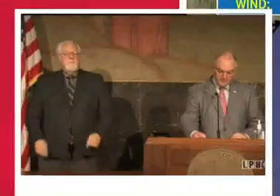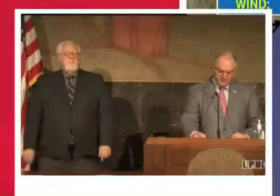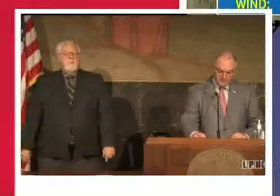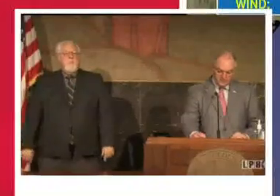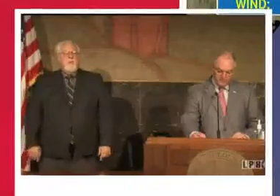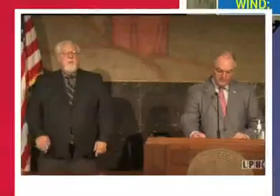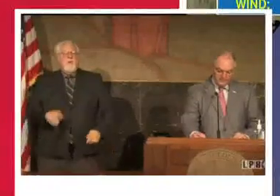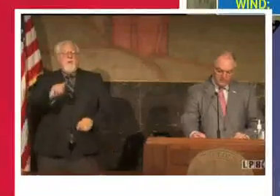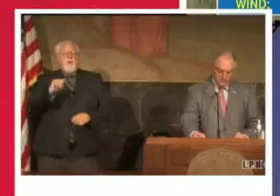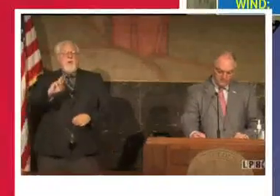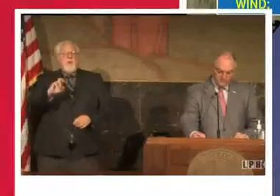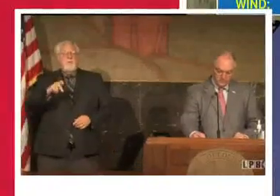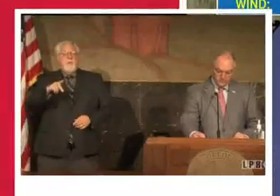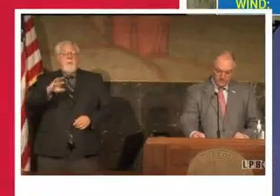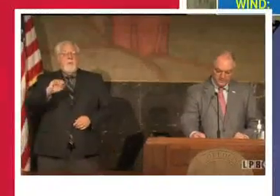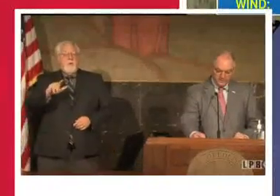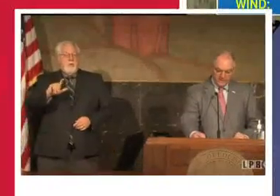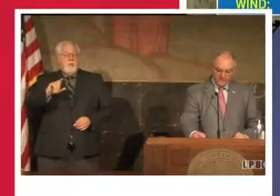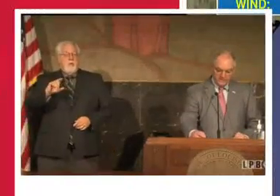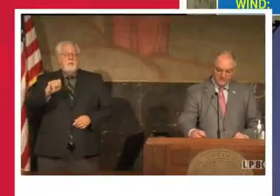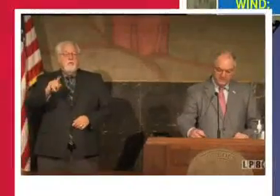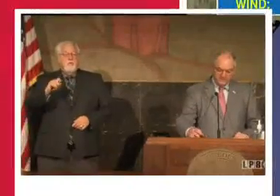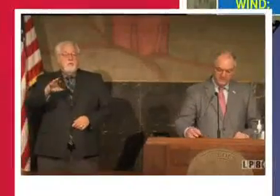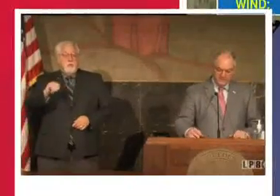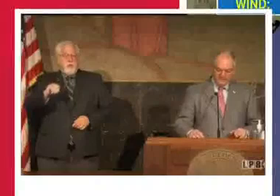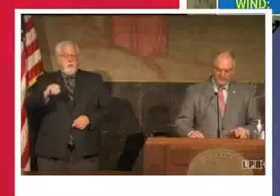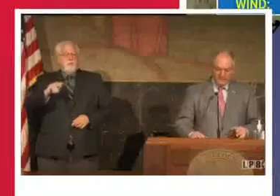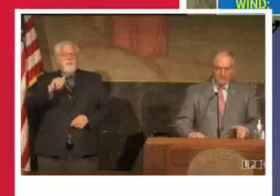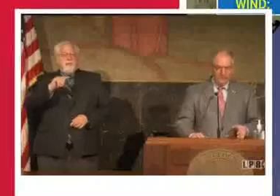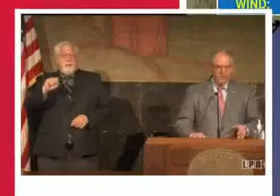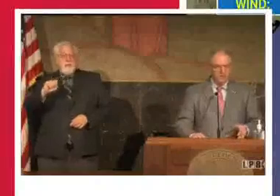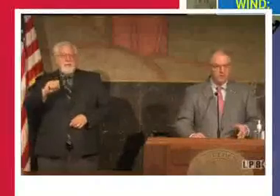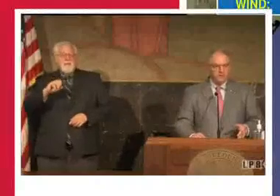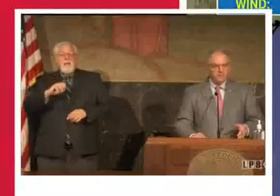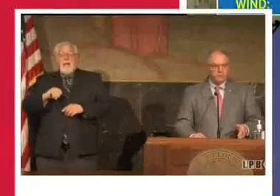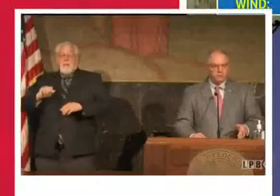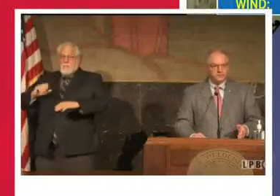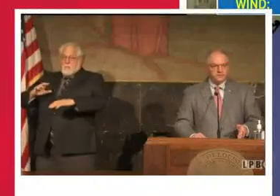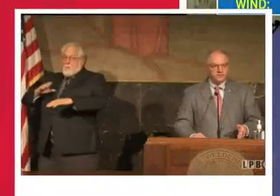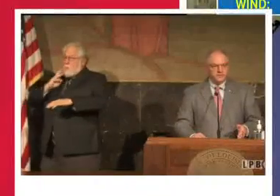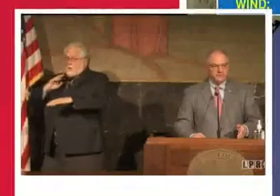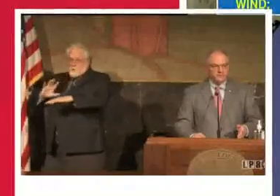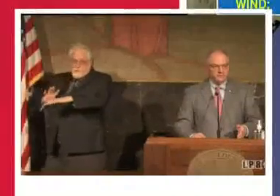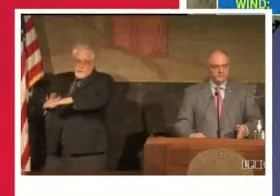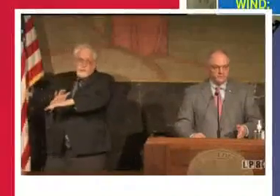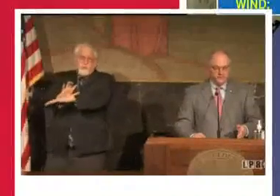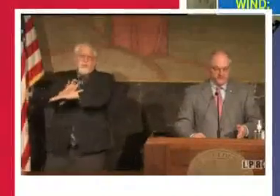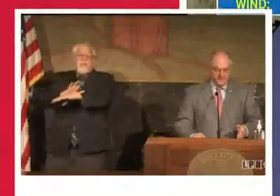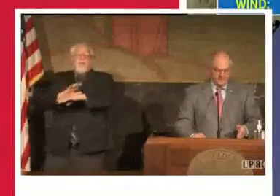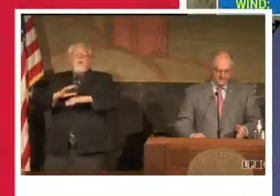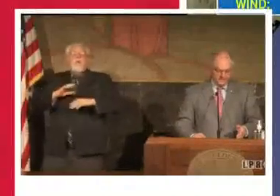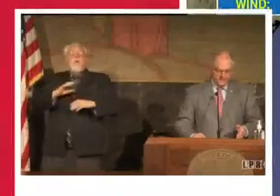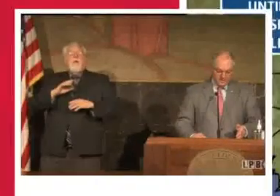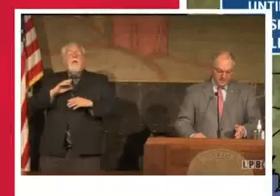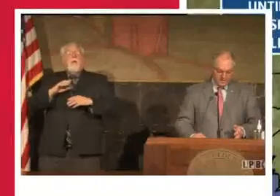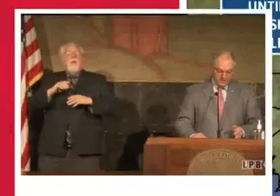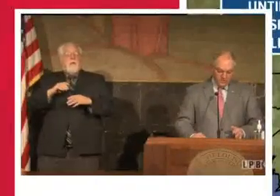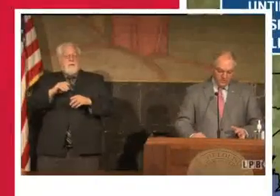Tropical storm and storm surge watches are now in effect for portions of Louisiana.